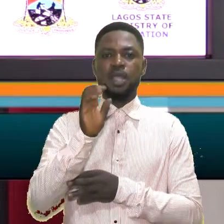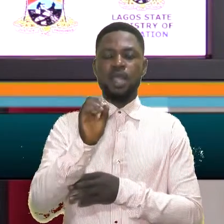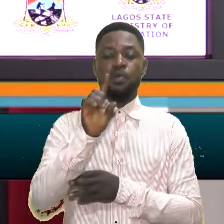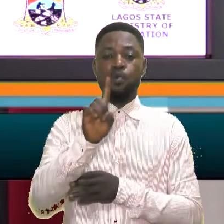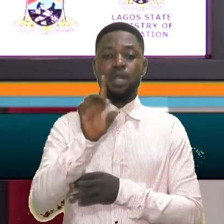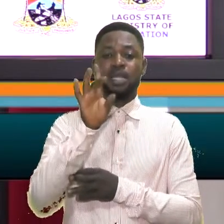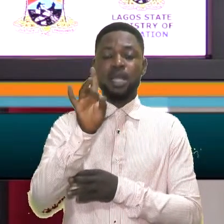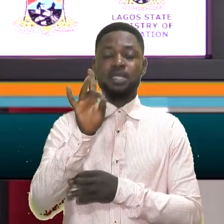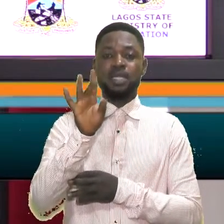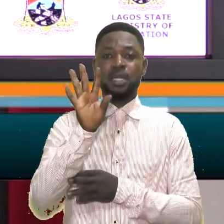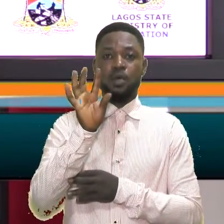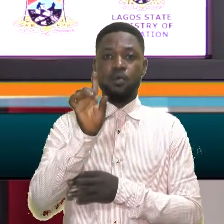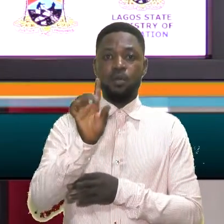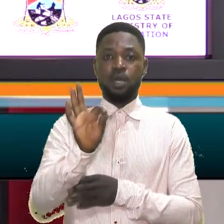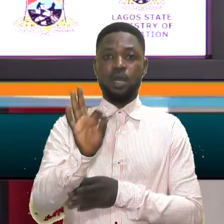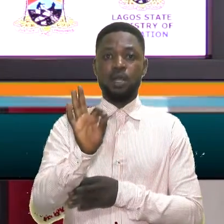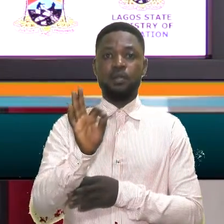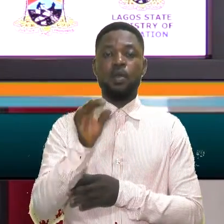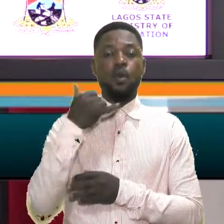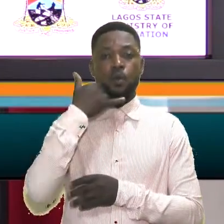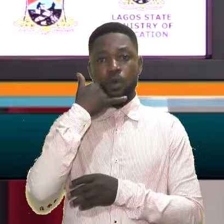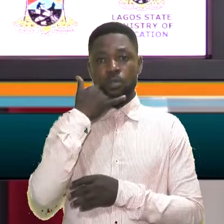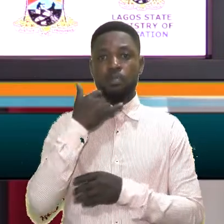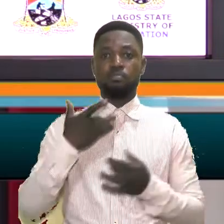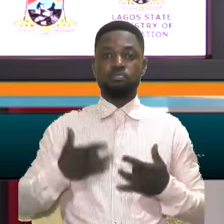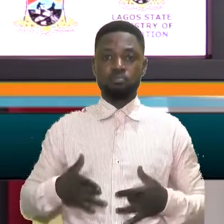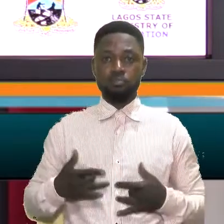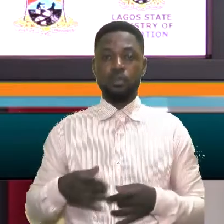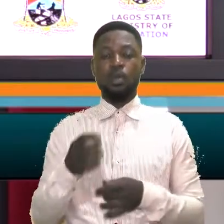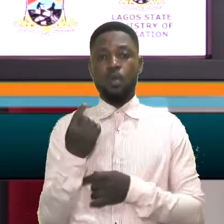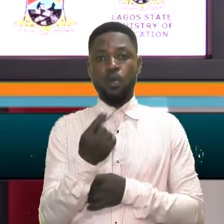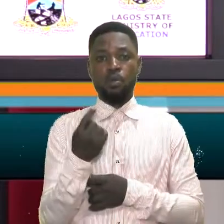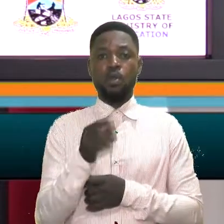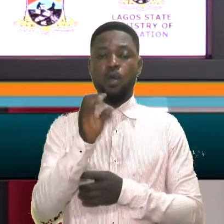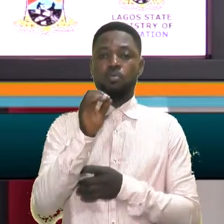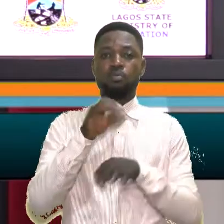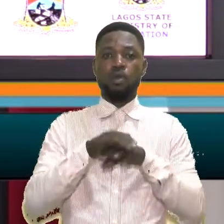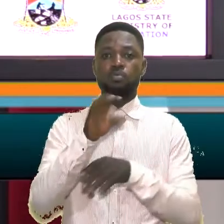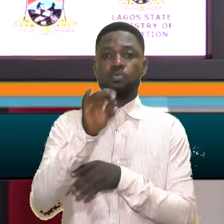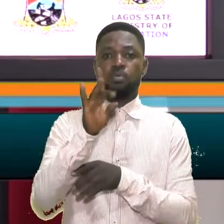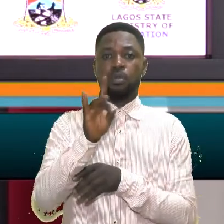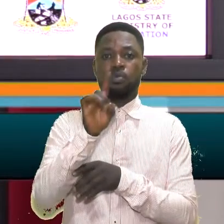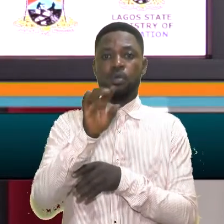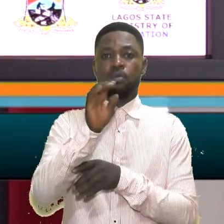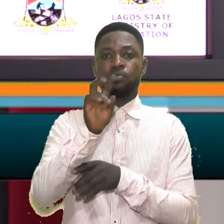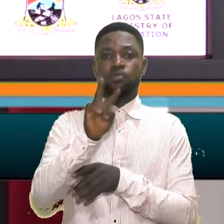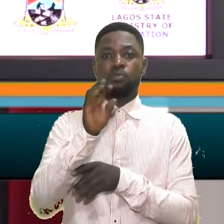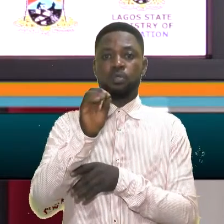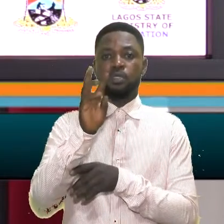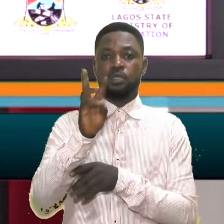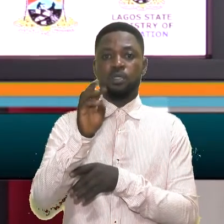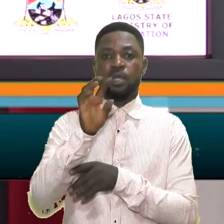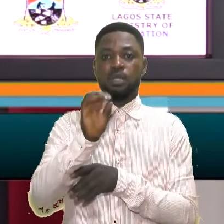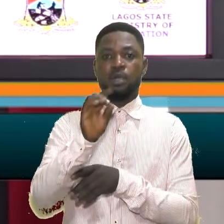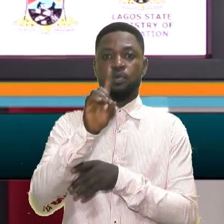081-26601-889. Yes, WhatsApp messages only on 081-26601